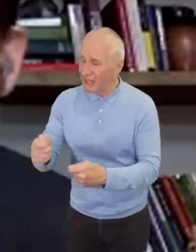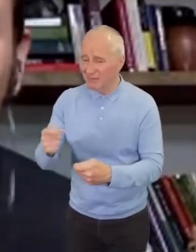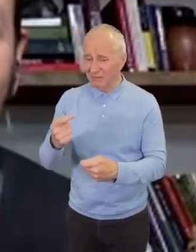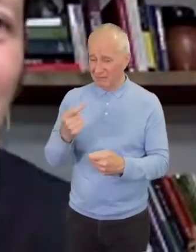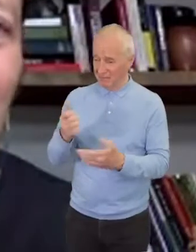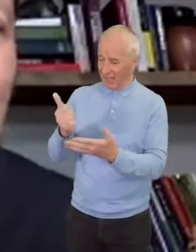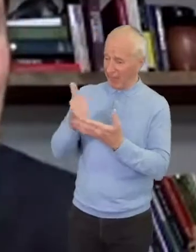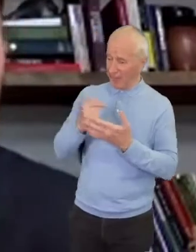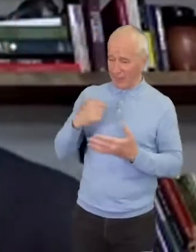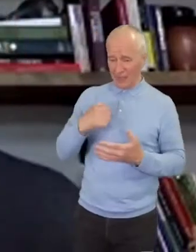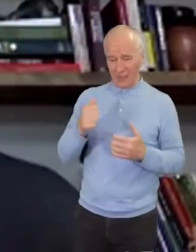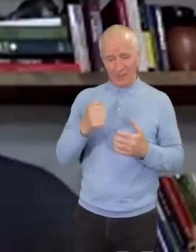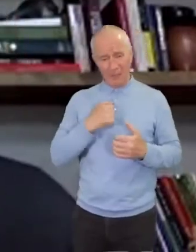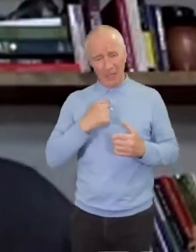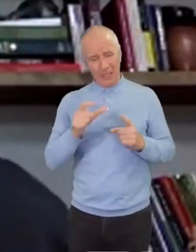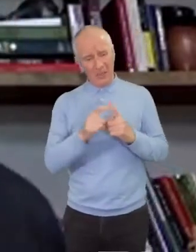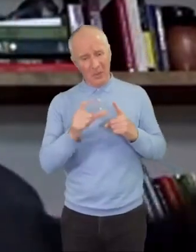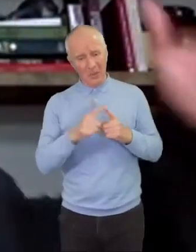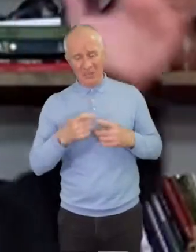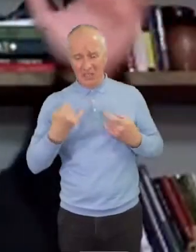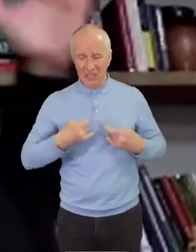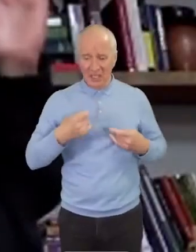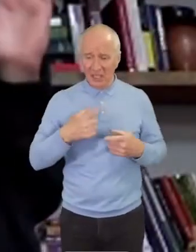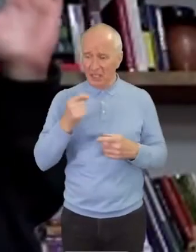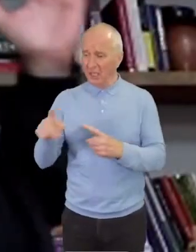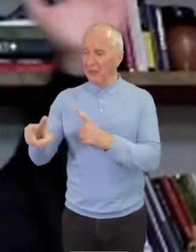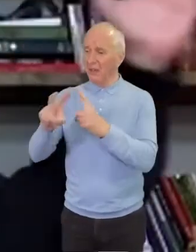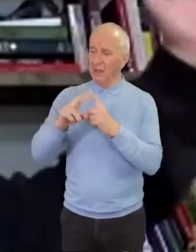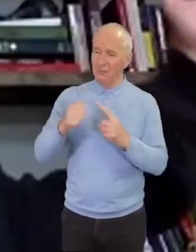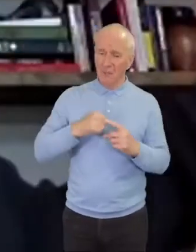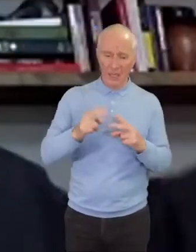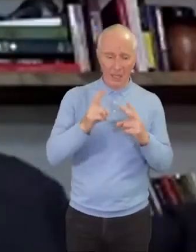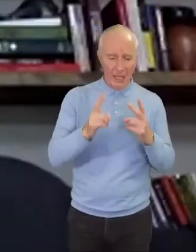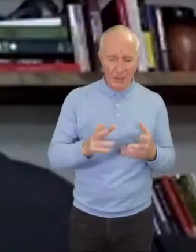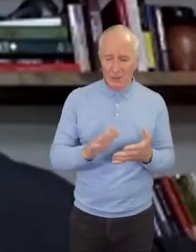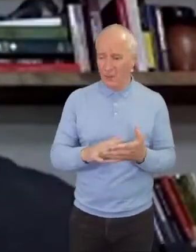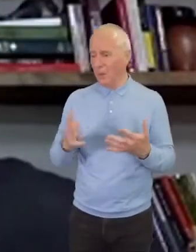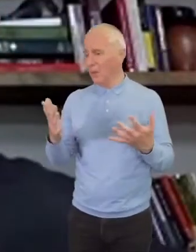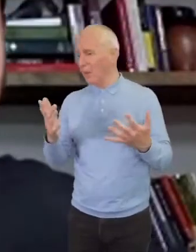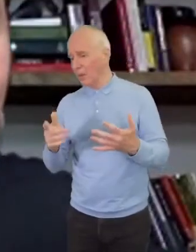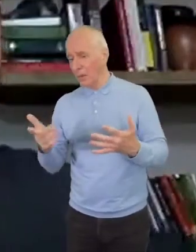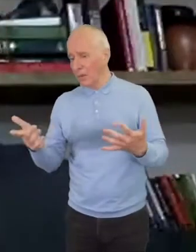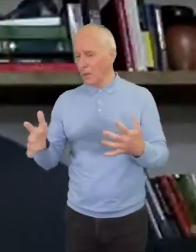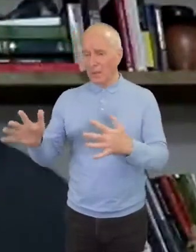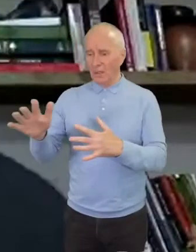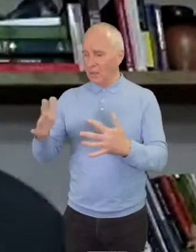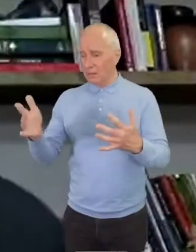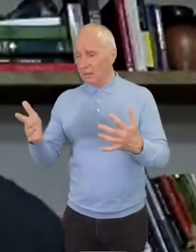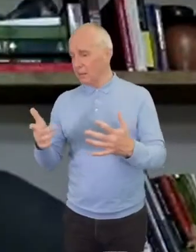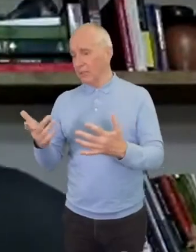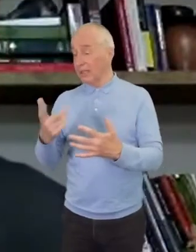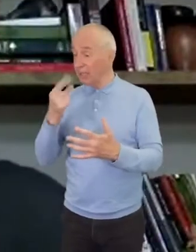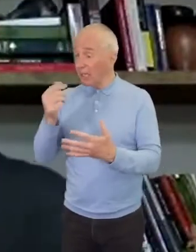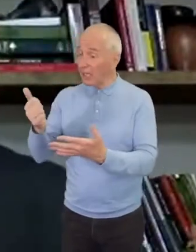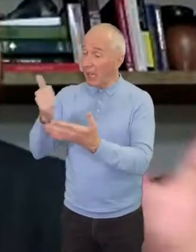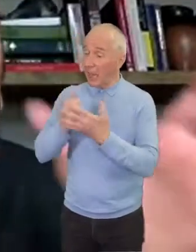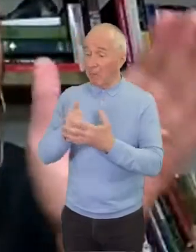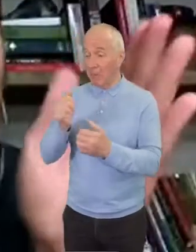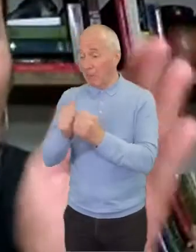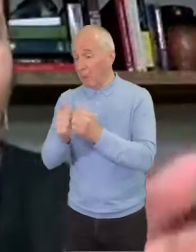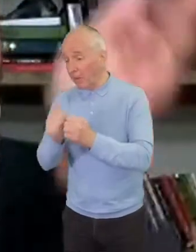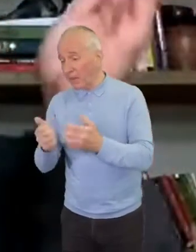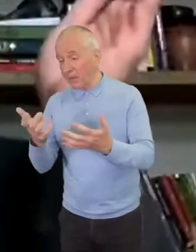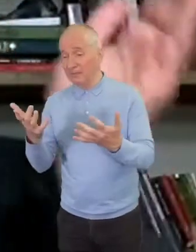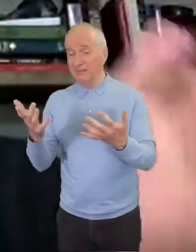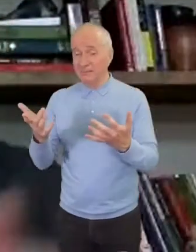daughter is sick. Can you come to my house? Or we just ran out of wine at our wedding. Can you help a brother out? You know, like